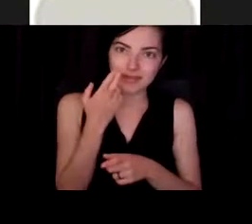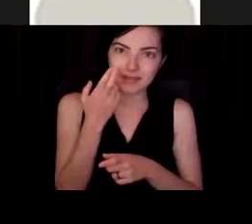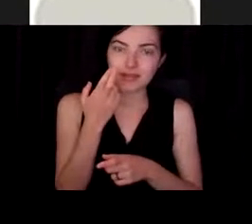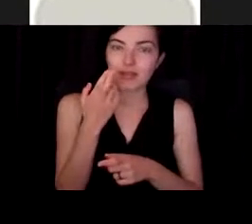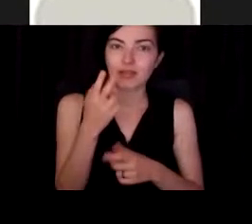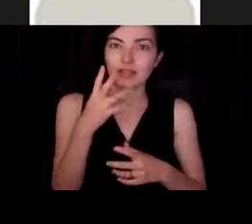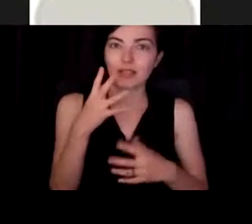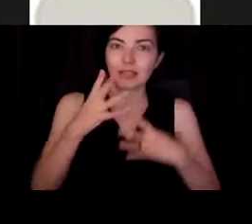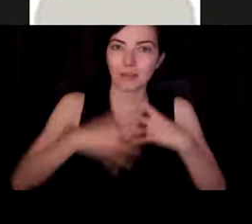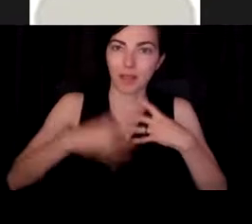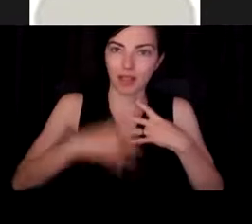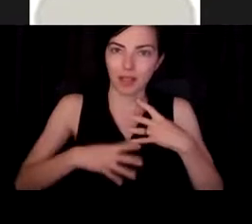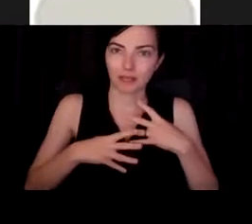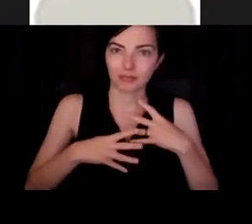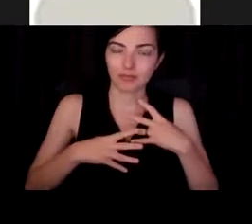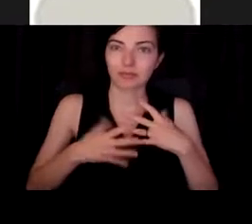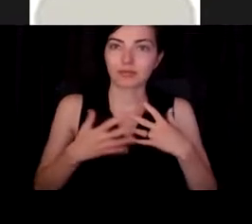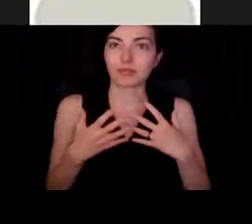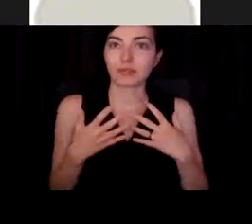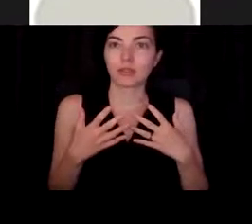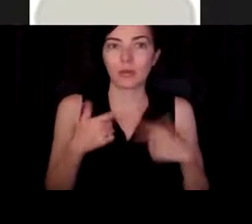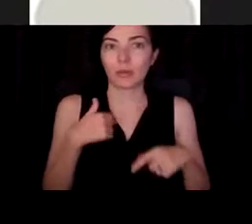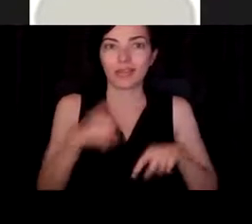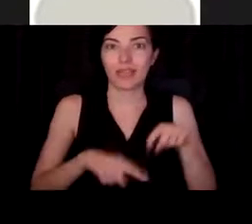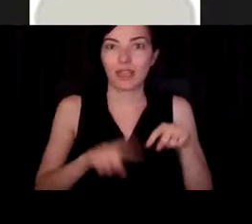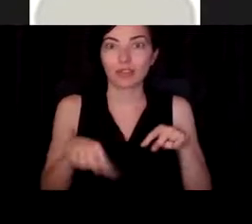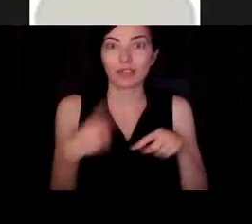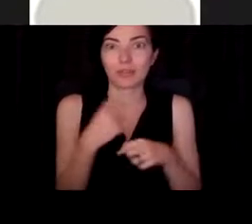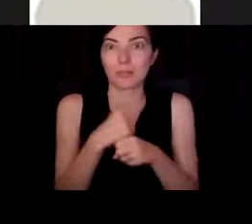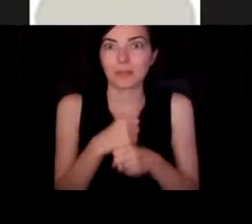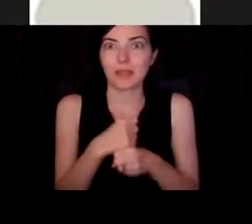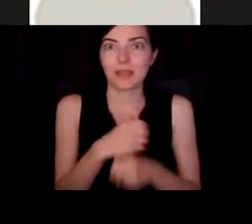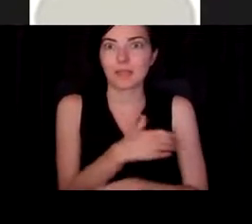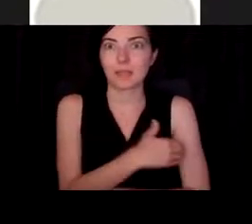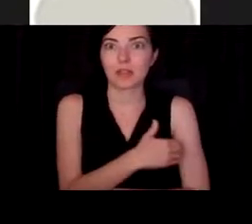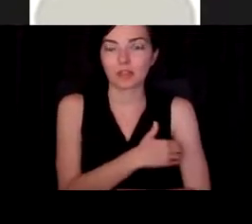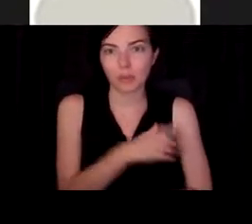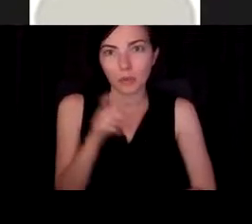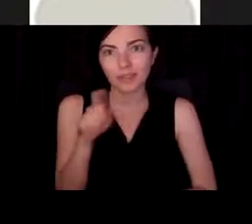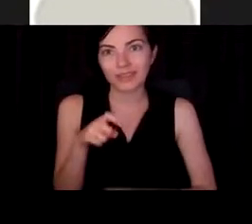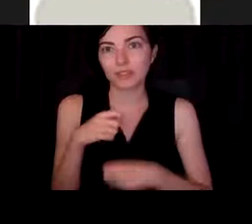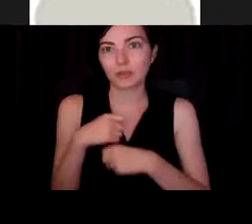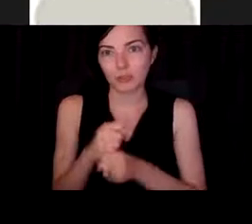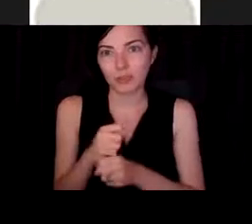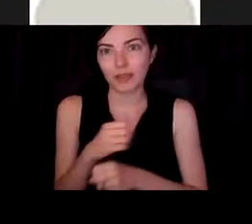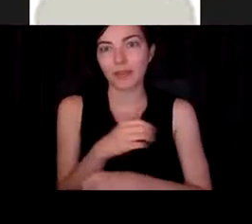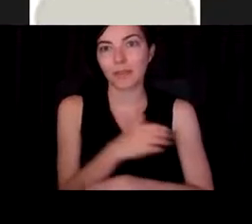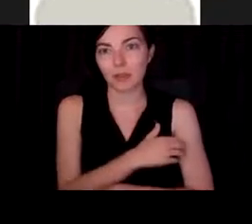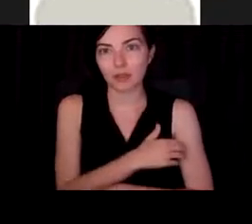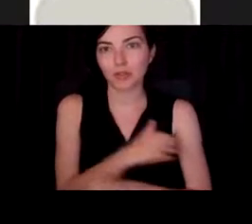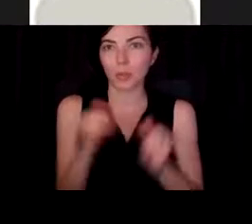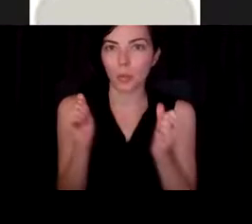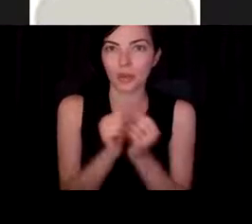a large chunk of muscle and expect to implant it. We have to make a large chunk of muscle with a really good blood